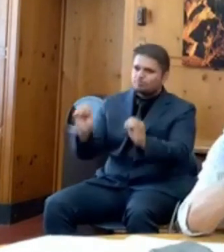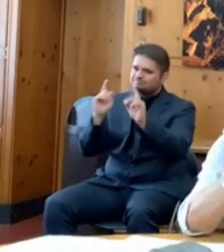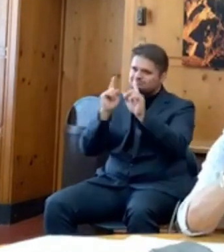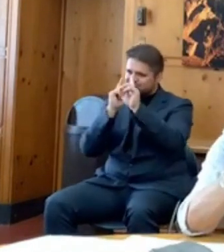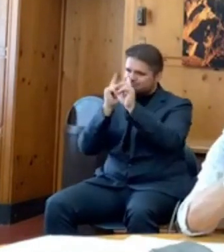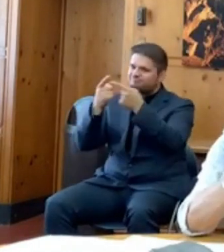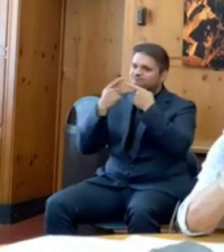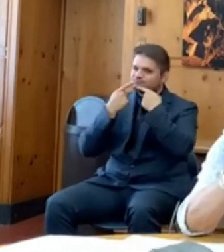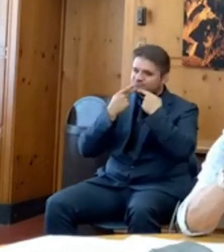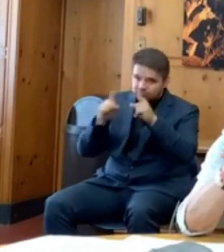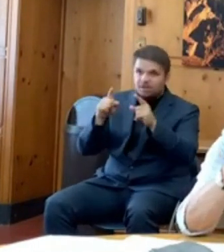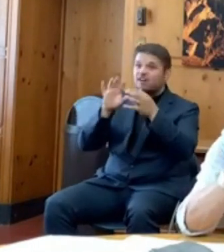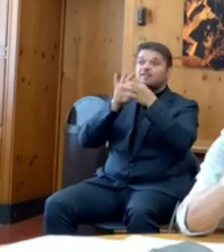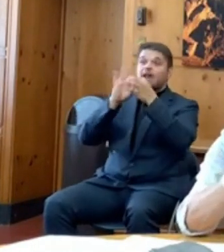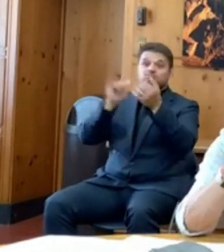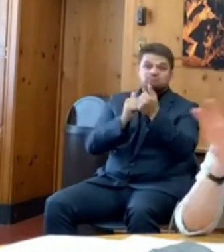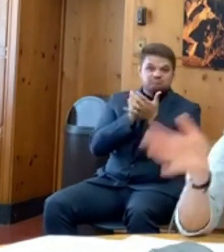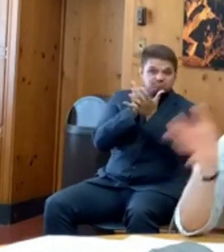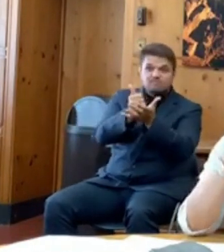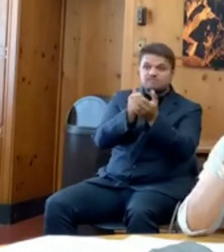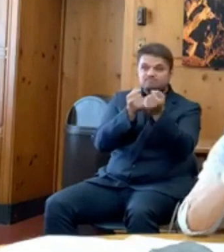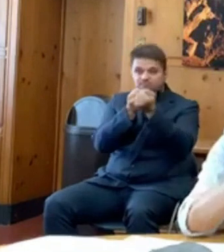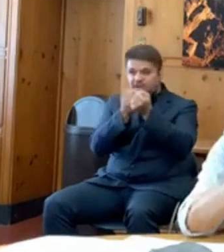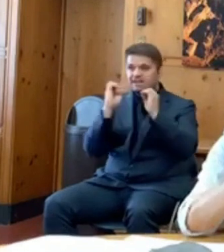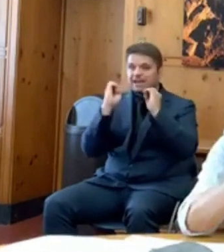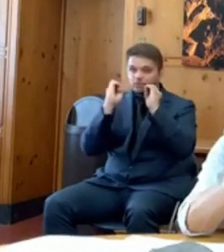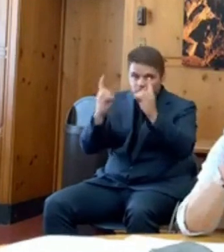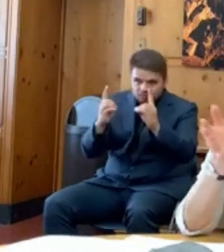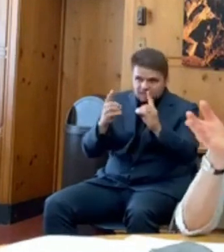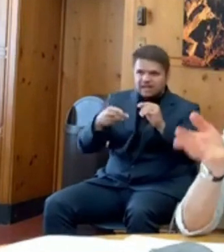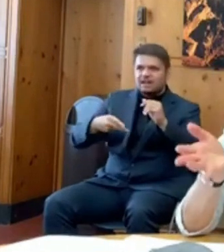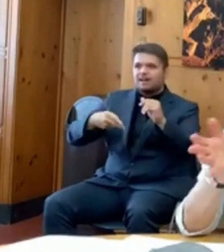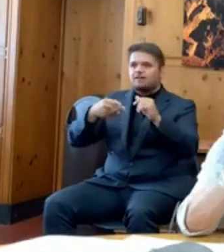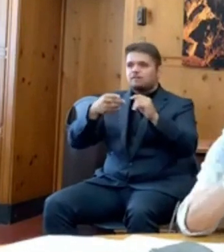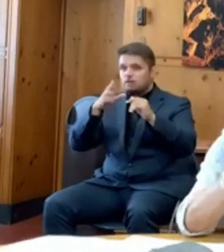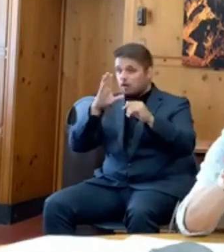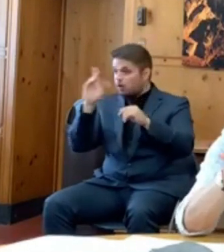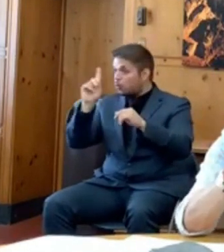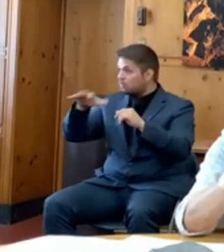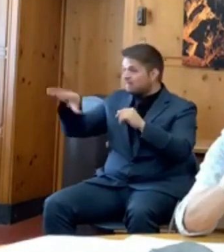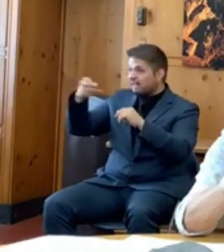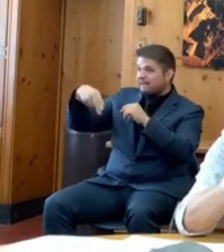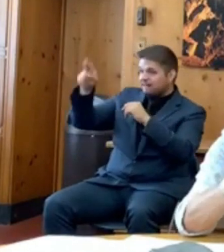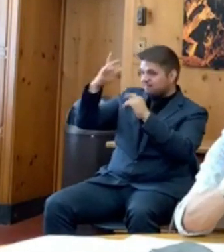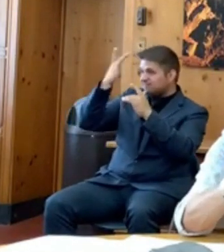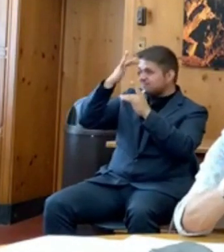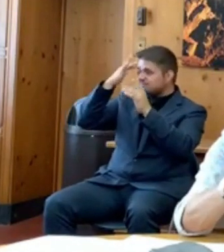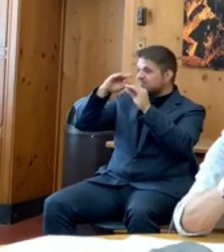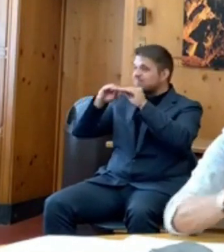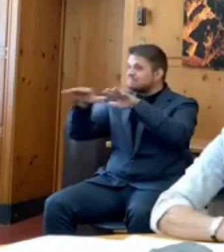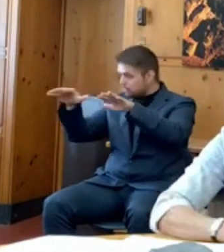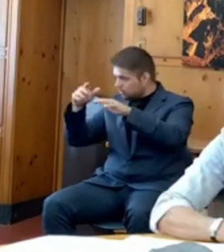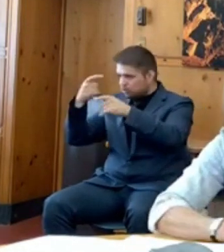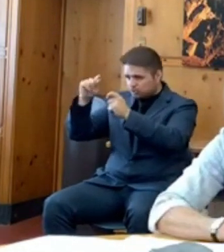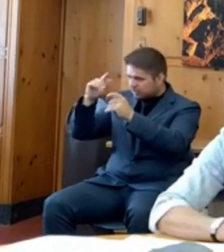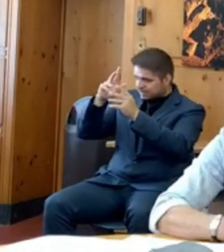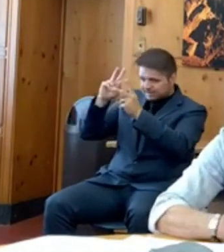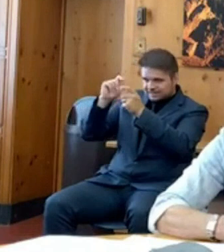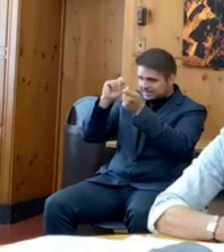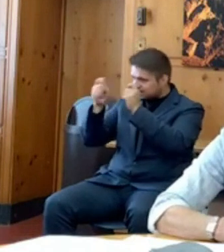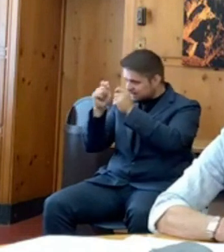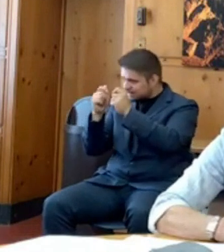highest infection rates in young people under the ages of 40. We believe that's a result of social gatherings.